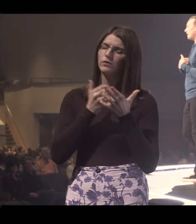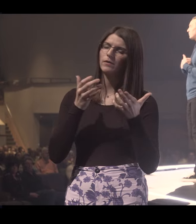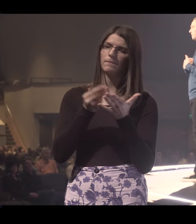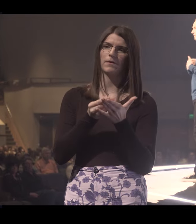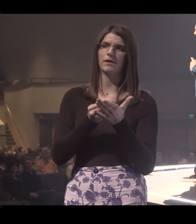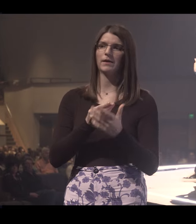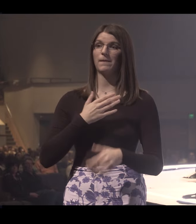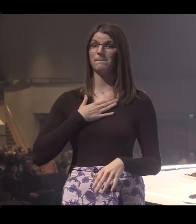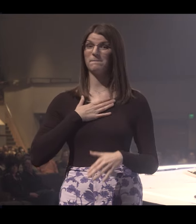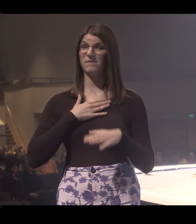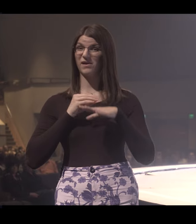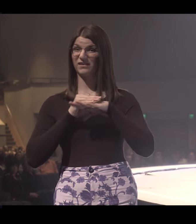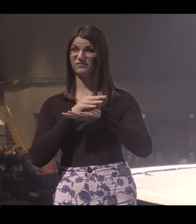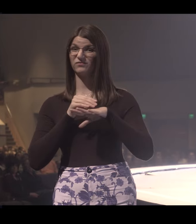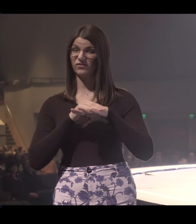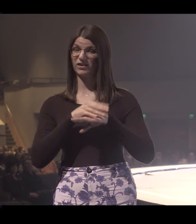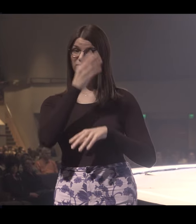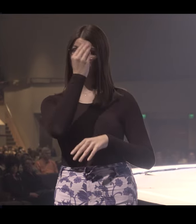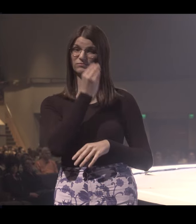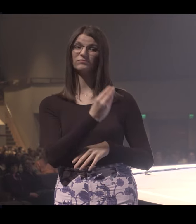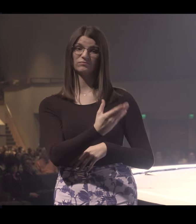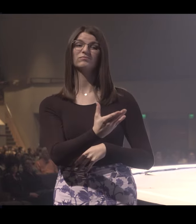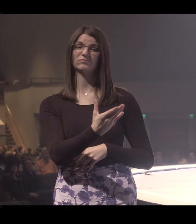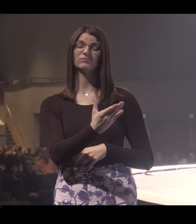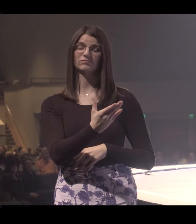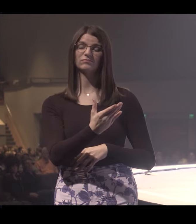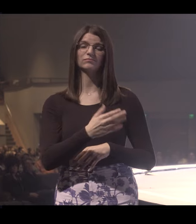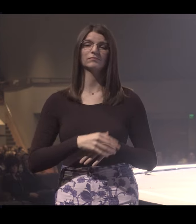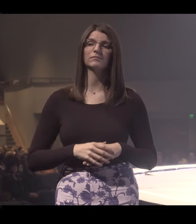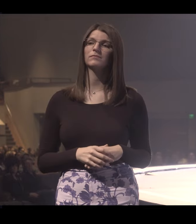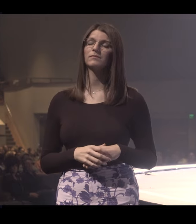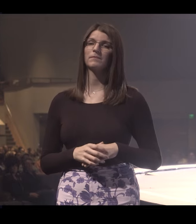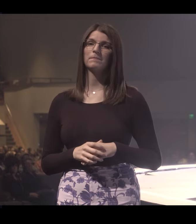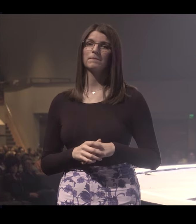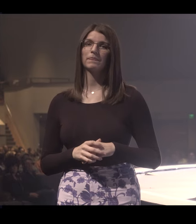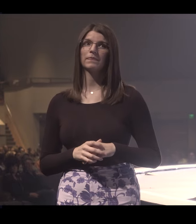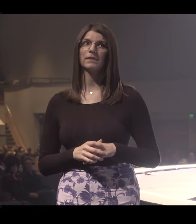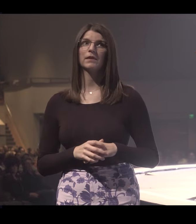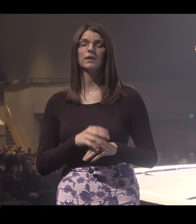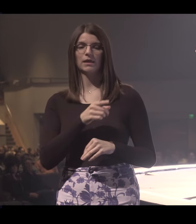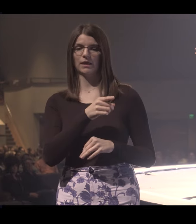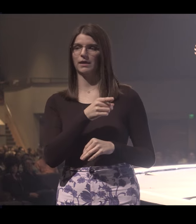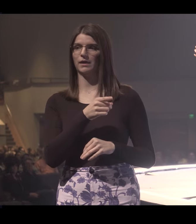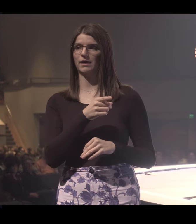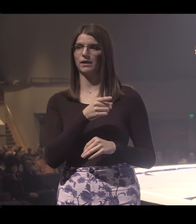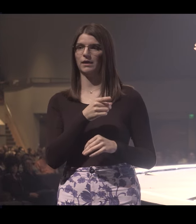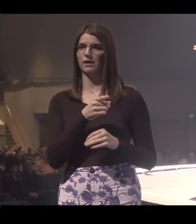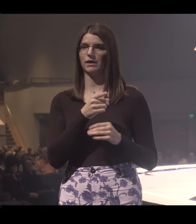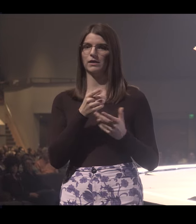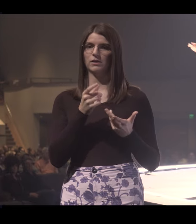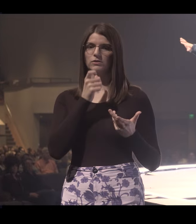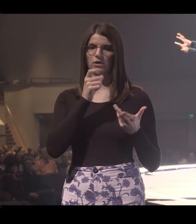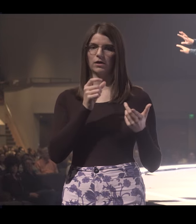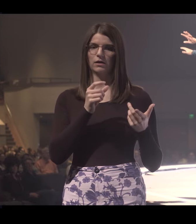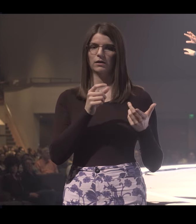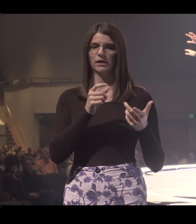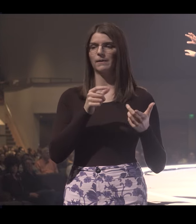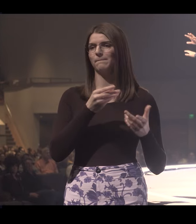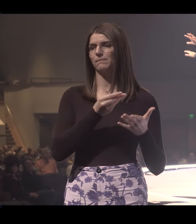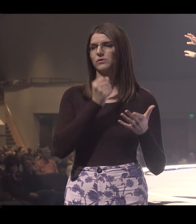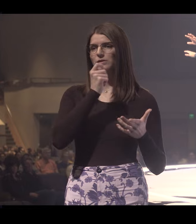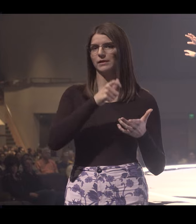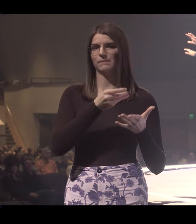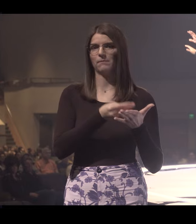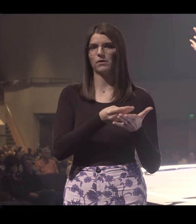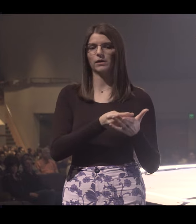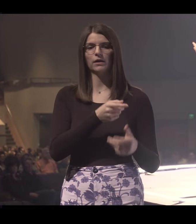Let me tell you what my advice was to him. I told him this because he wasn't hurting for money. I said, you forget